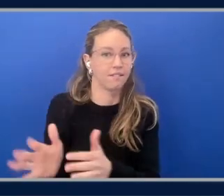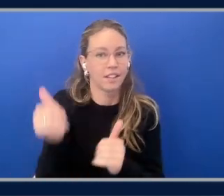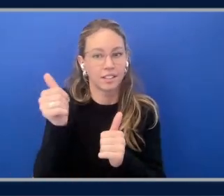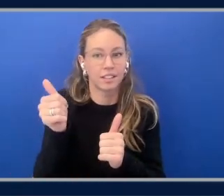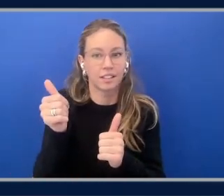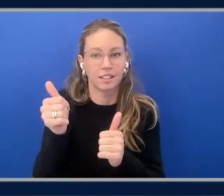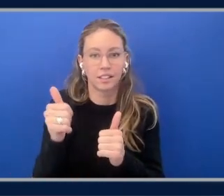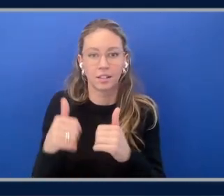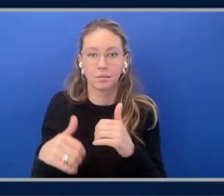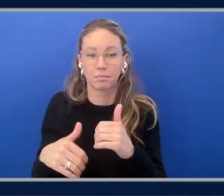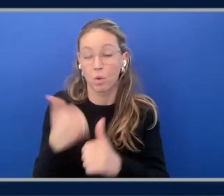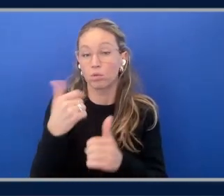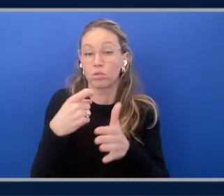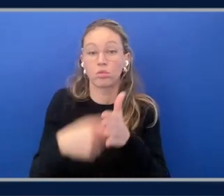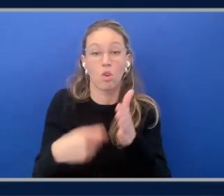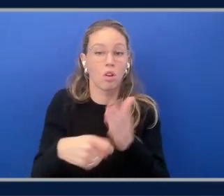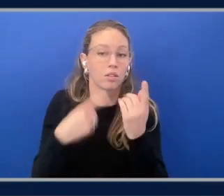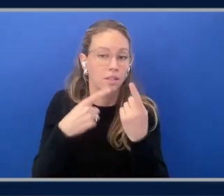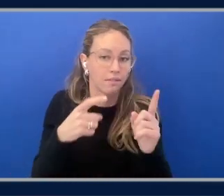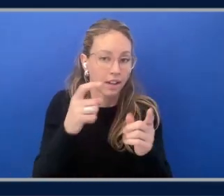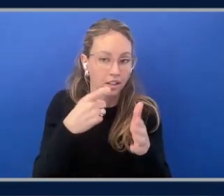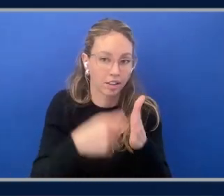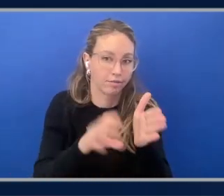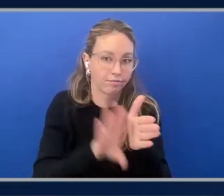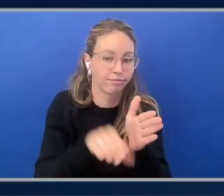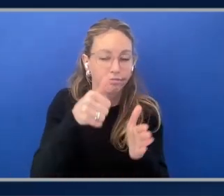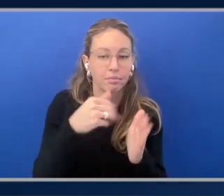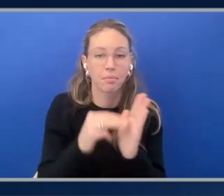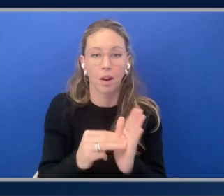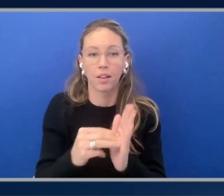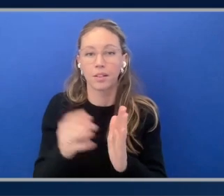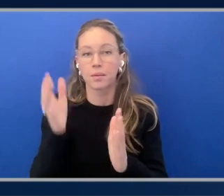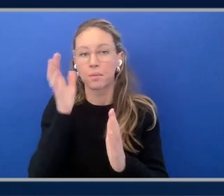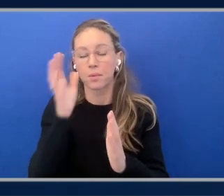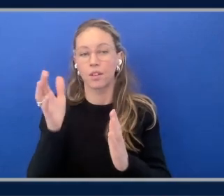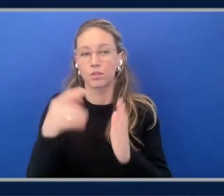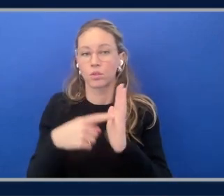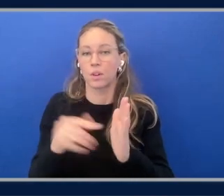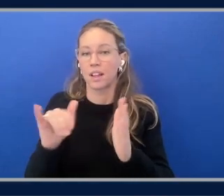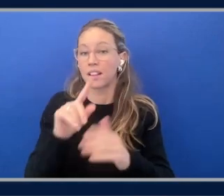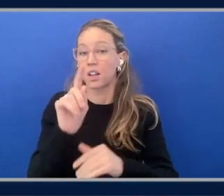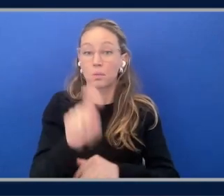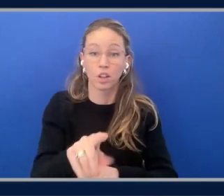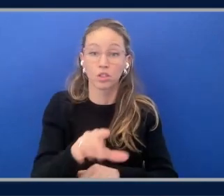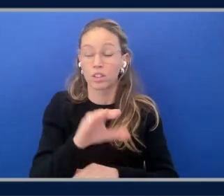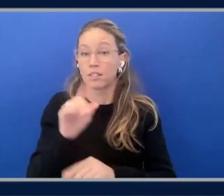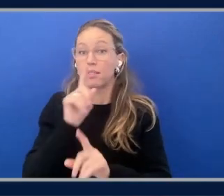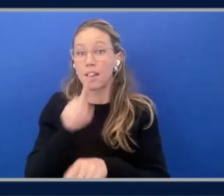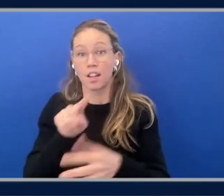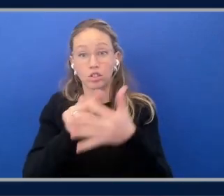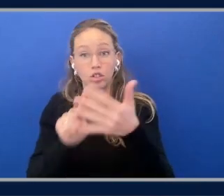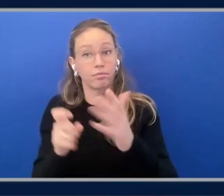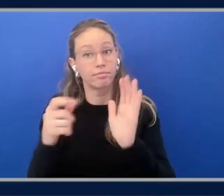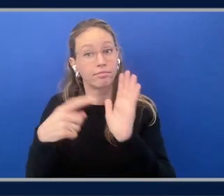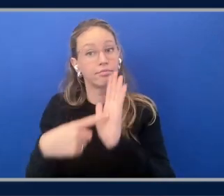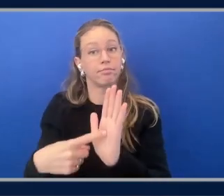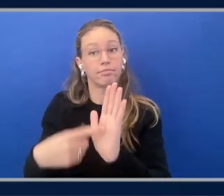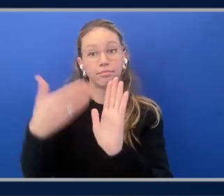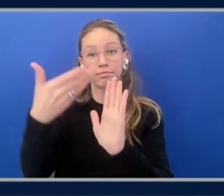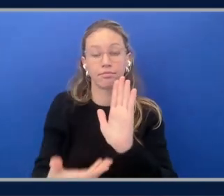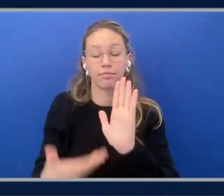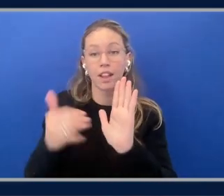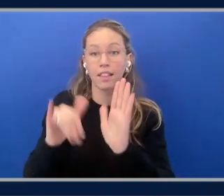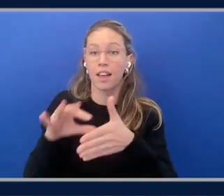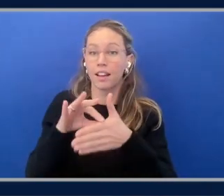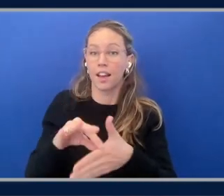most cost effective model. So you can see it really formats the way I understood the question and it was able to really present the content in a way that